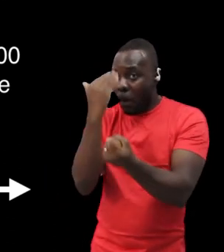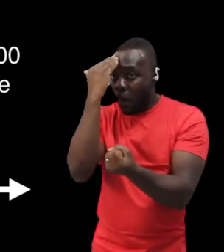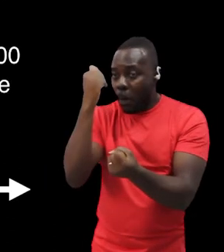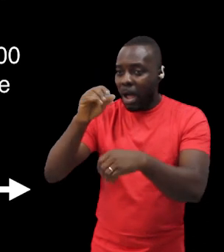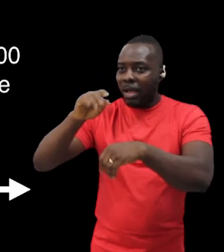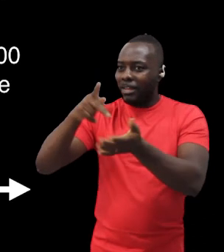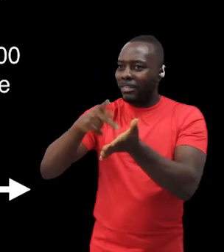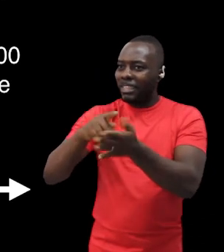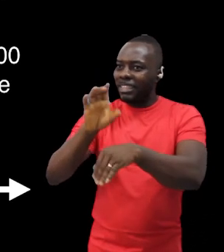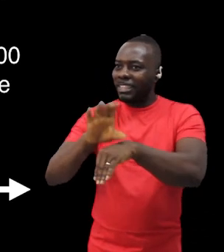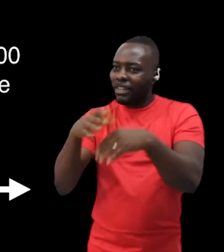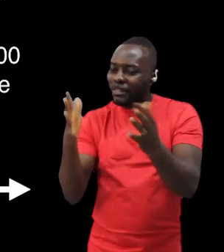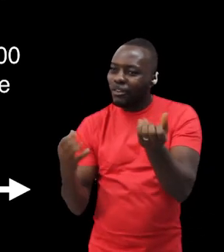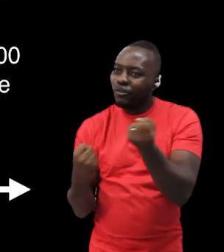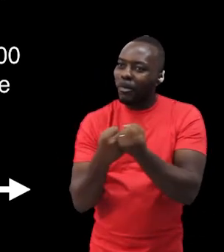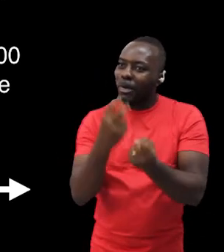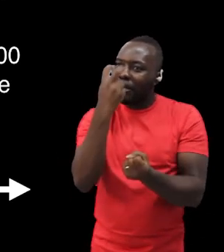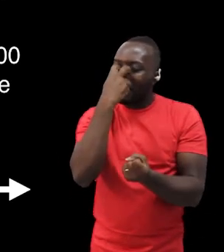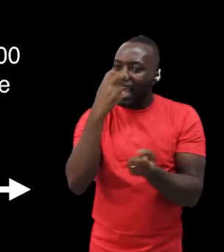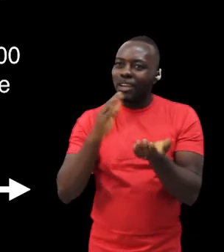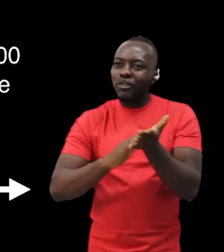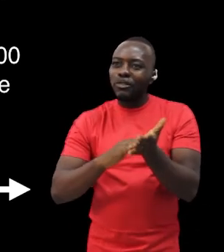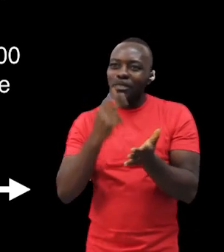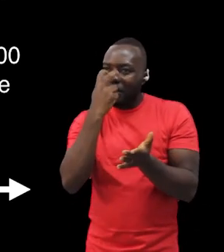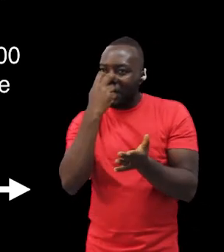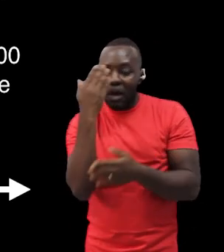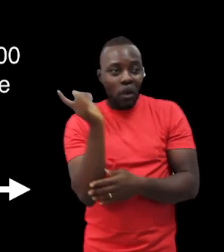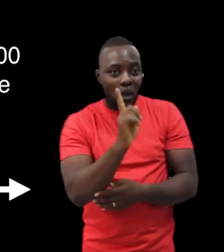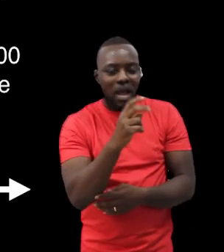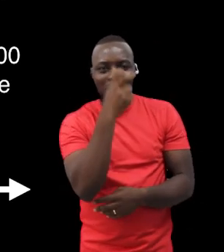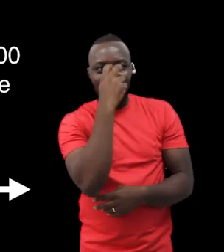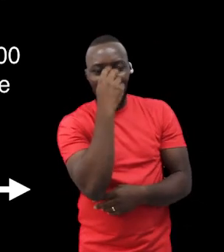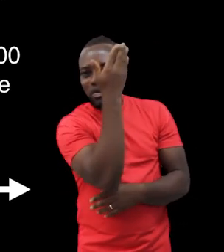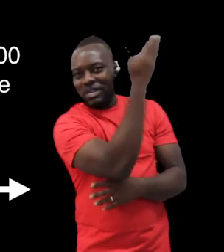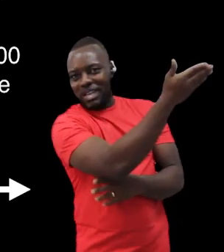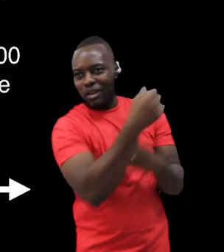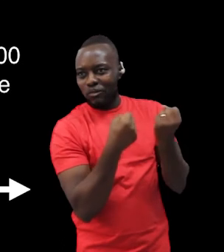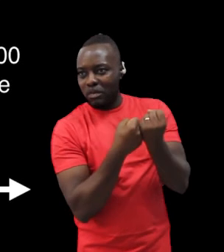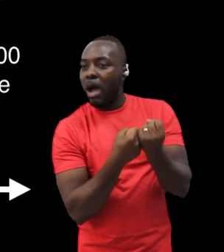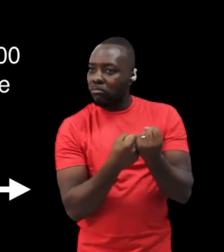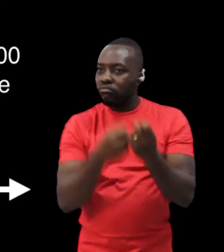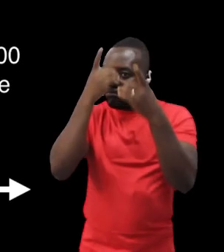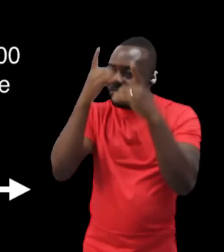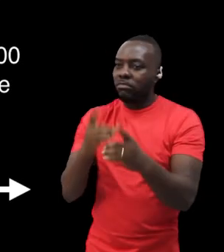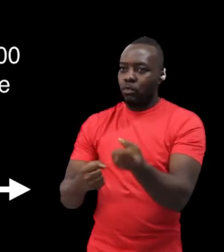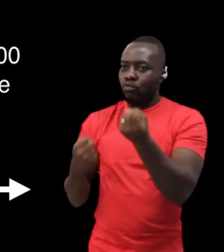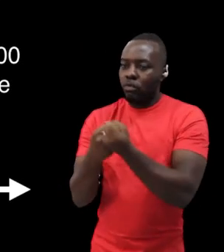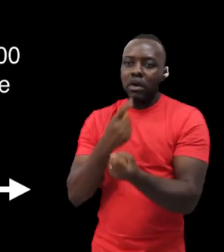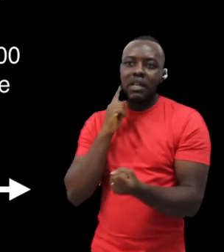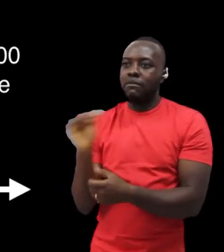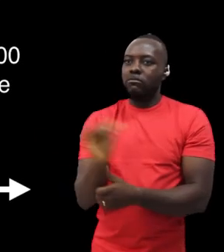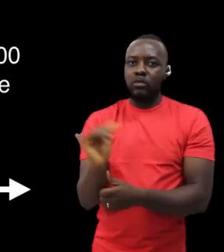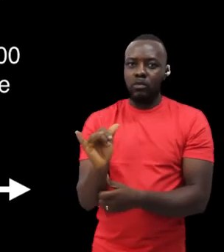also championed education in their school for the blind in Accra. Because the Presbyterian Church already had a number of schools in Osu, they offered